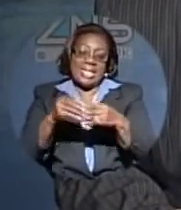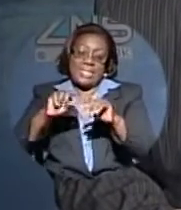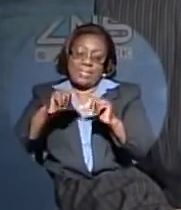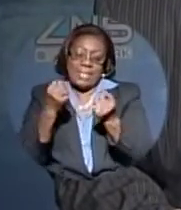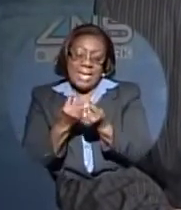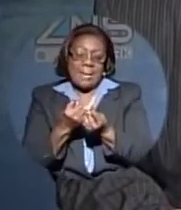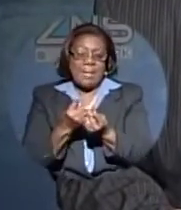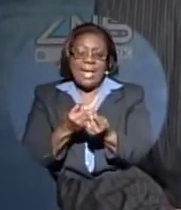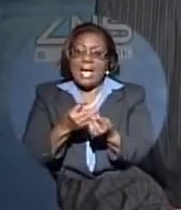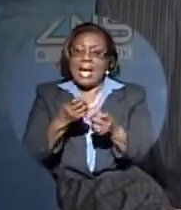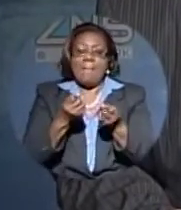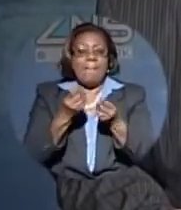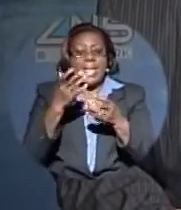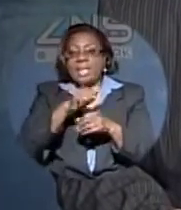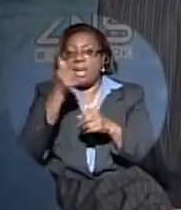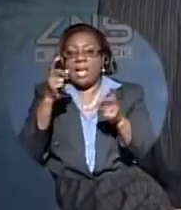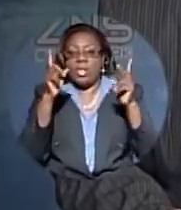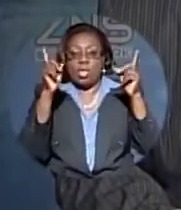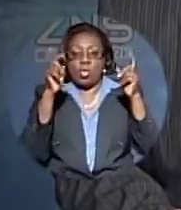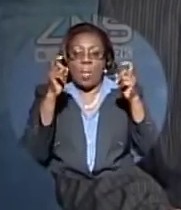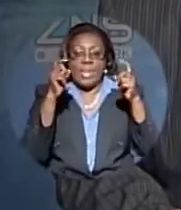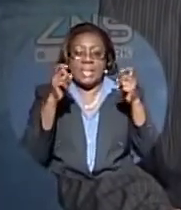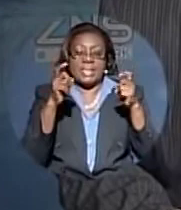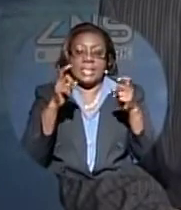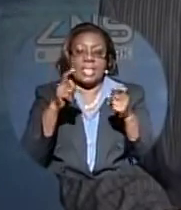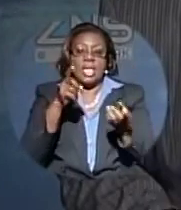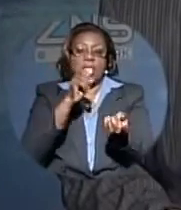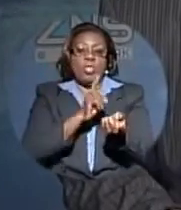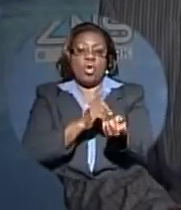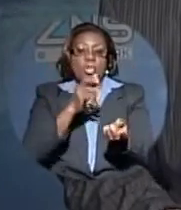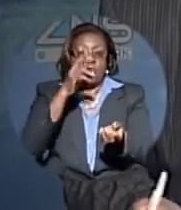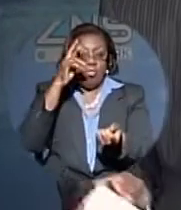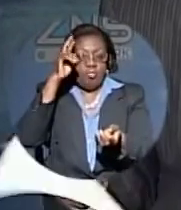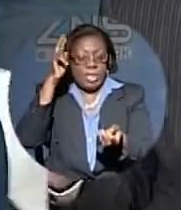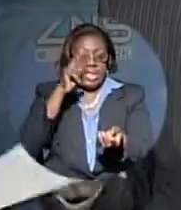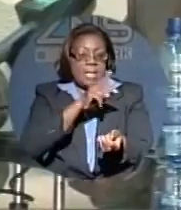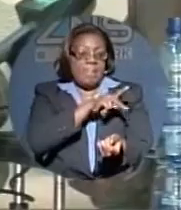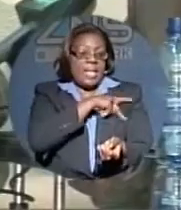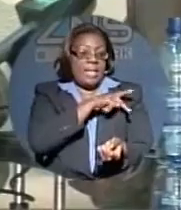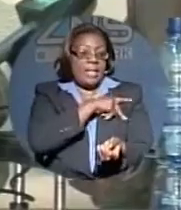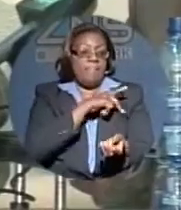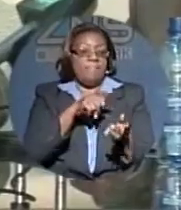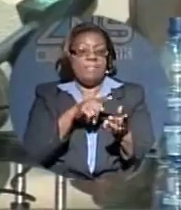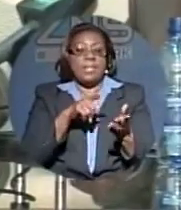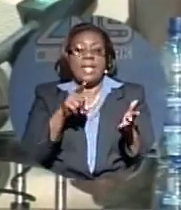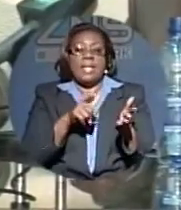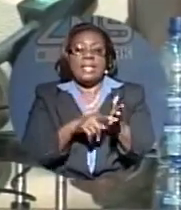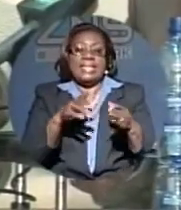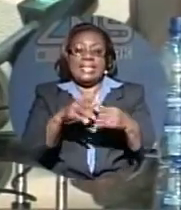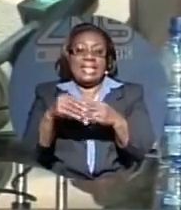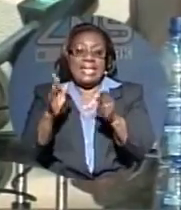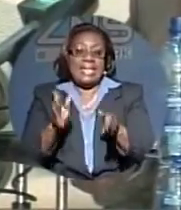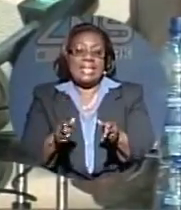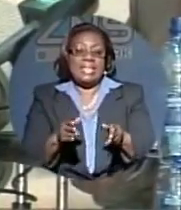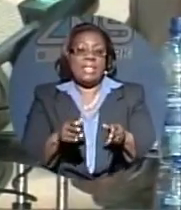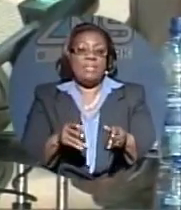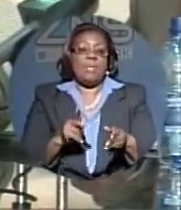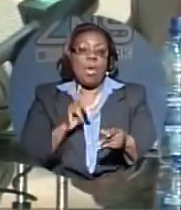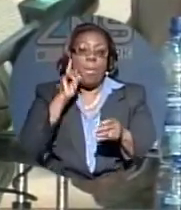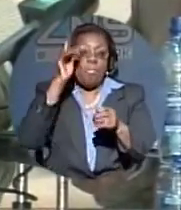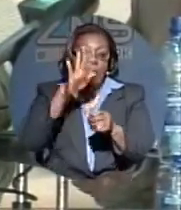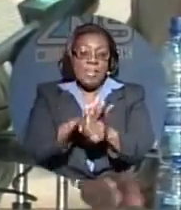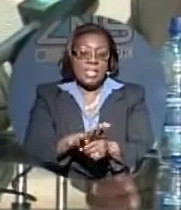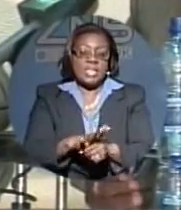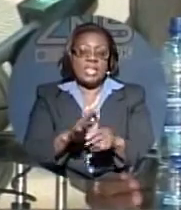topics. Fellowship pastor at Bahamas Faith Ministries, Dr. Richard Pinder. This leadership summit promises to be very, very exciting.